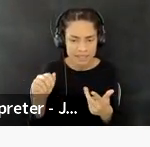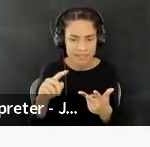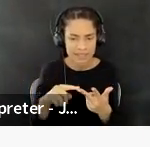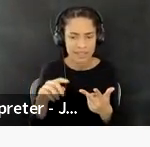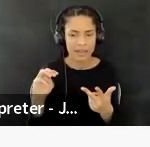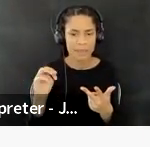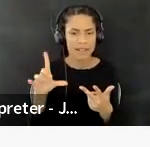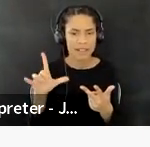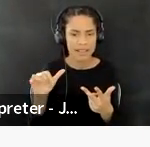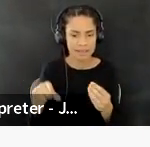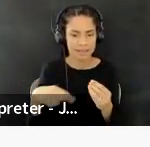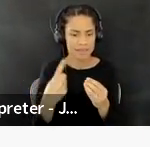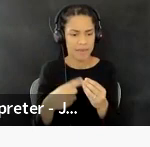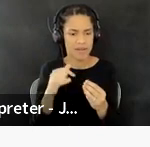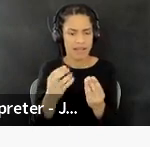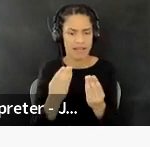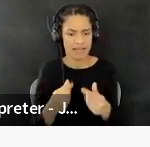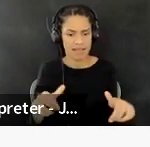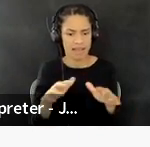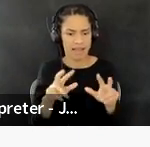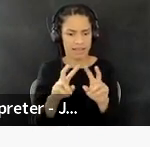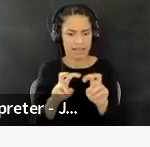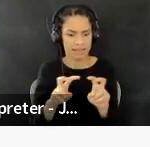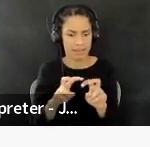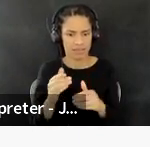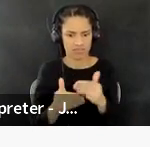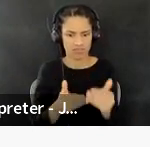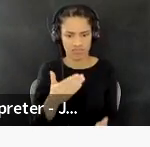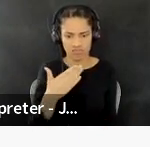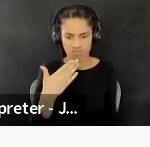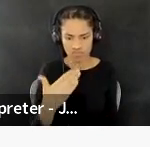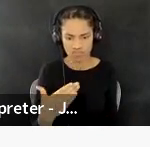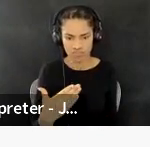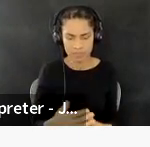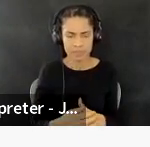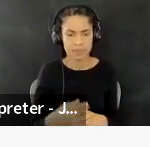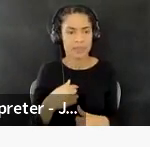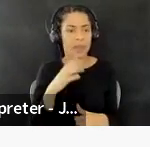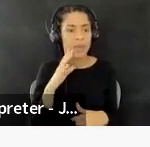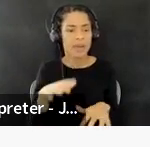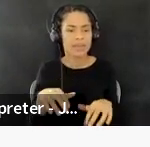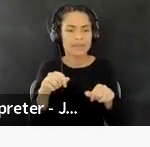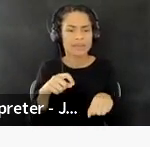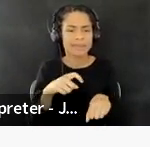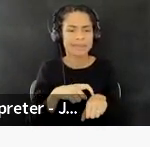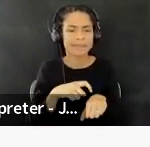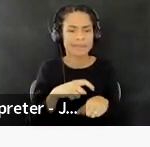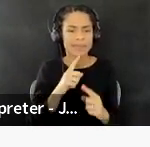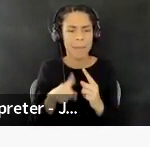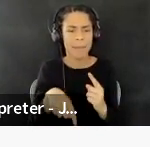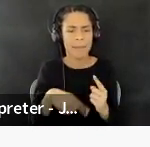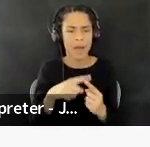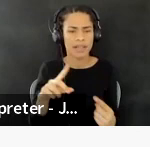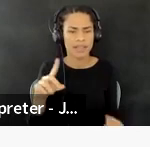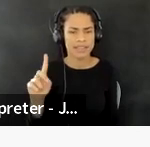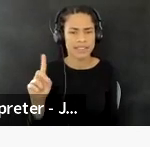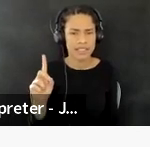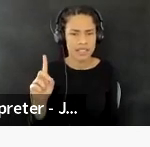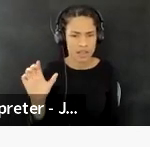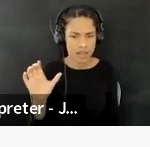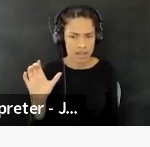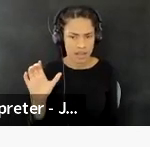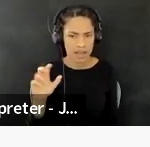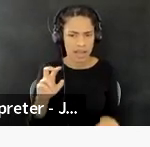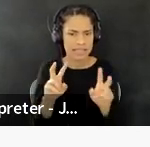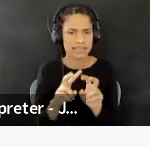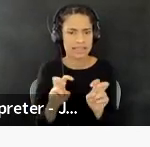process. Um, I will spend some time talking about the decolonization assessment survey, which